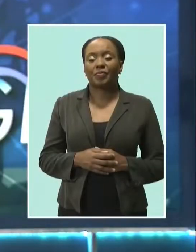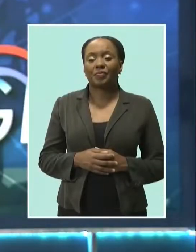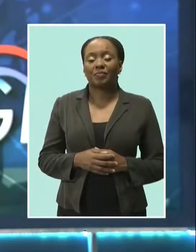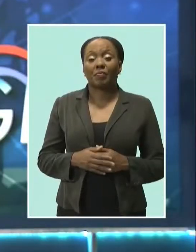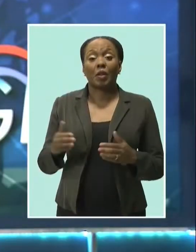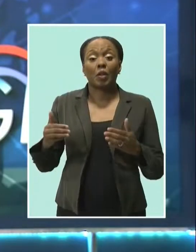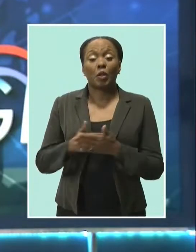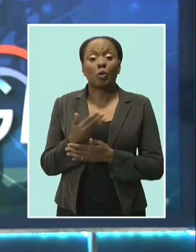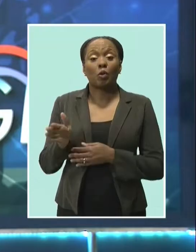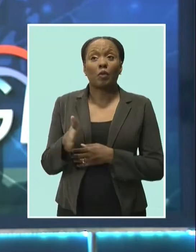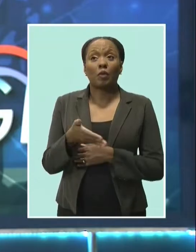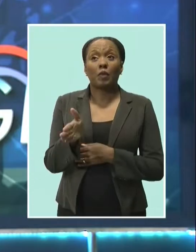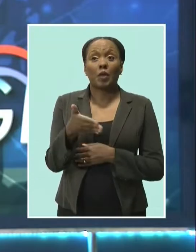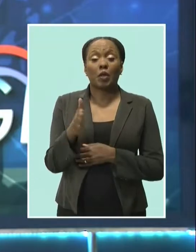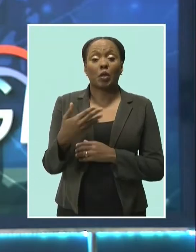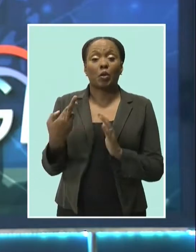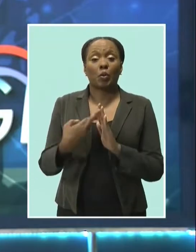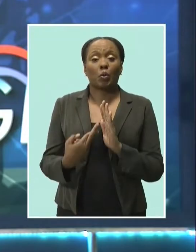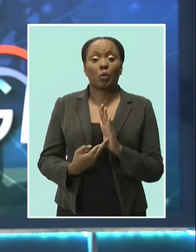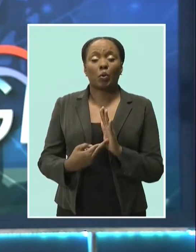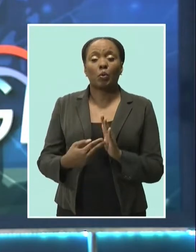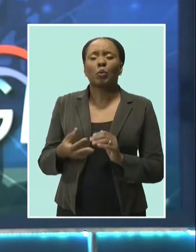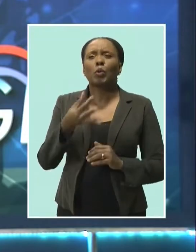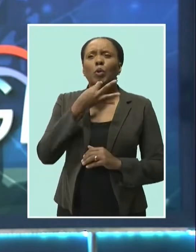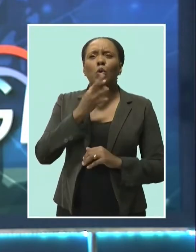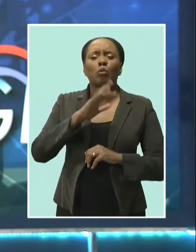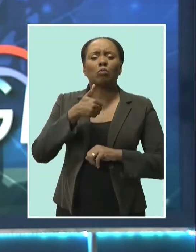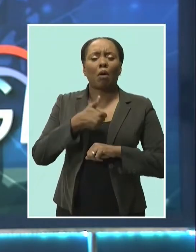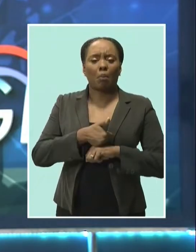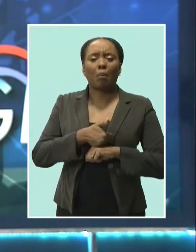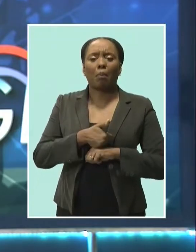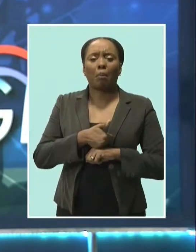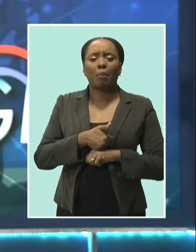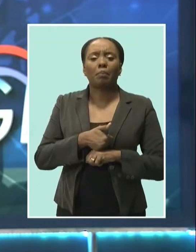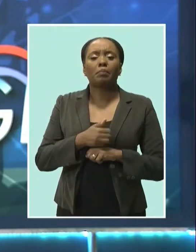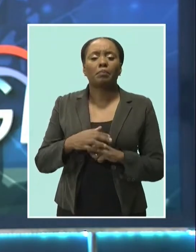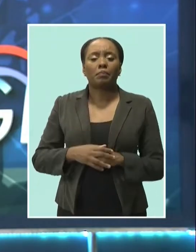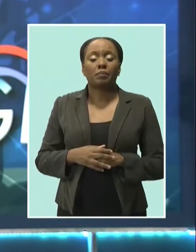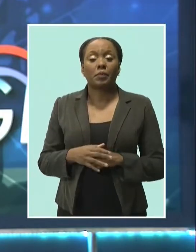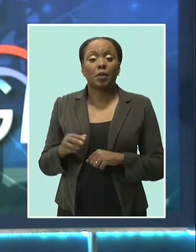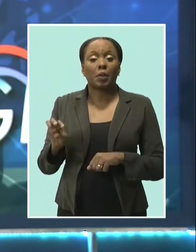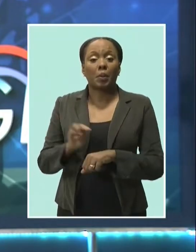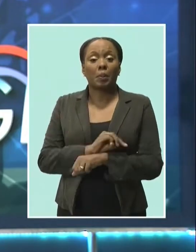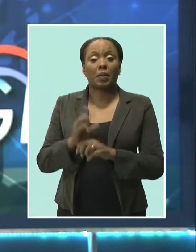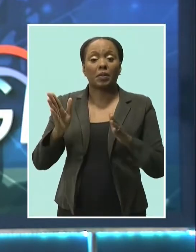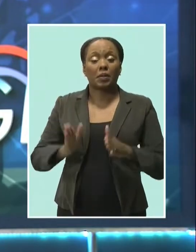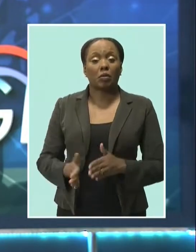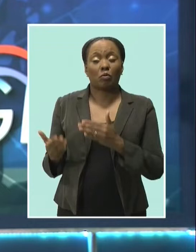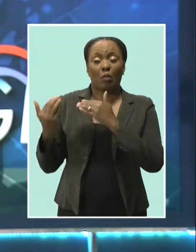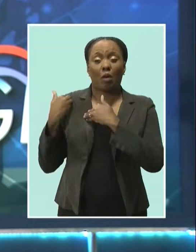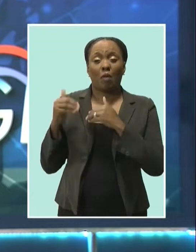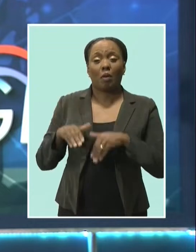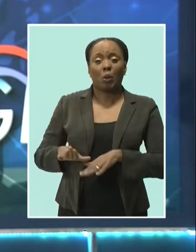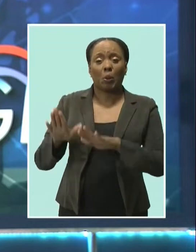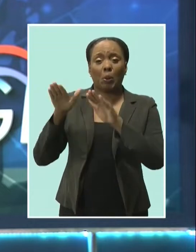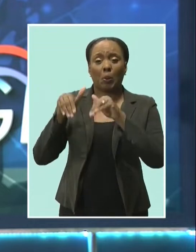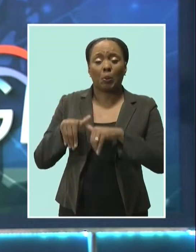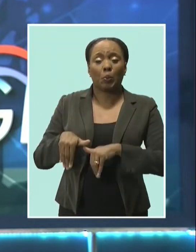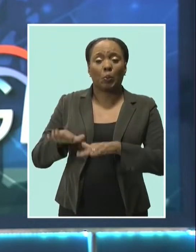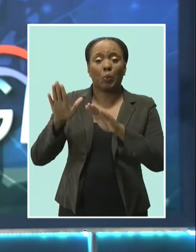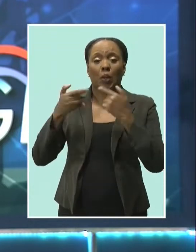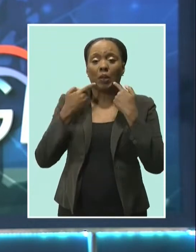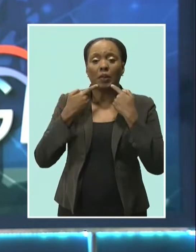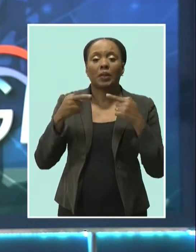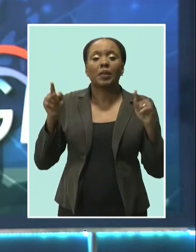New fishing regulations will soon be implemented. As Crystal Hoyt reports, they were announced by Minister of Maritime Affairs and the Blue Economy,